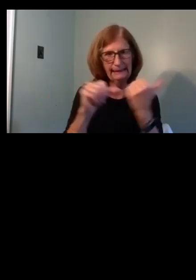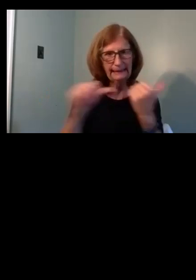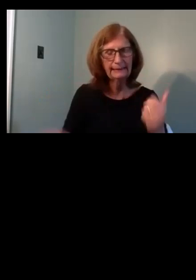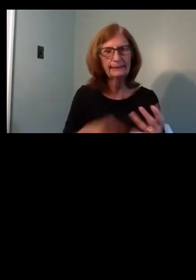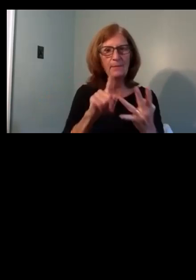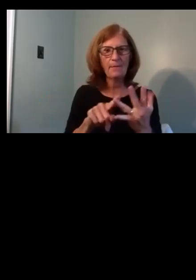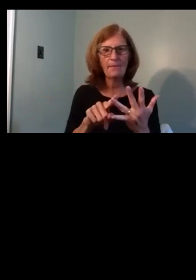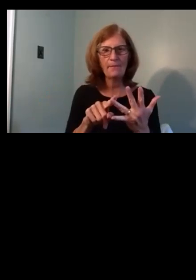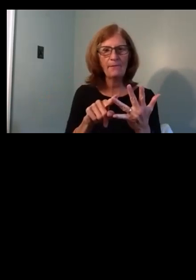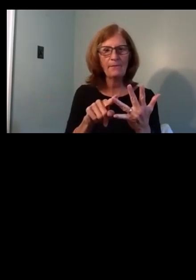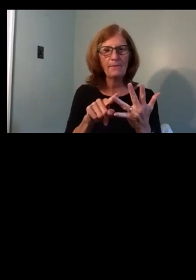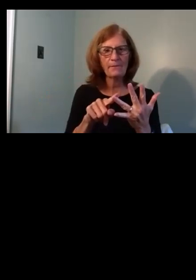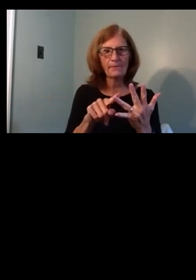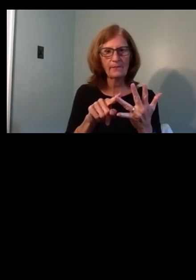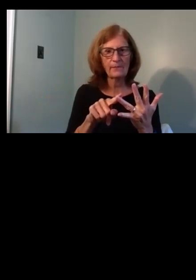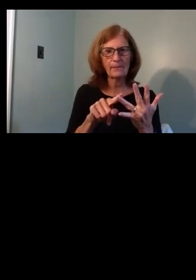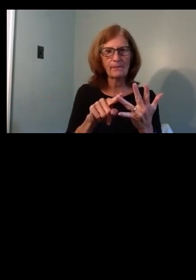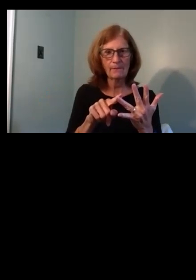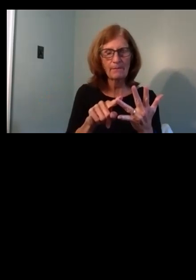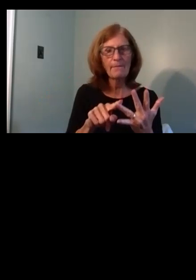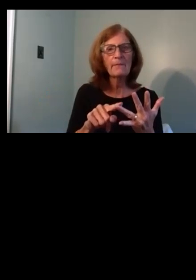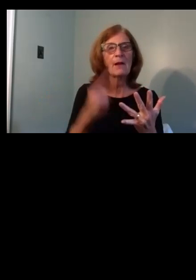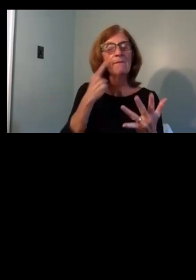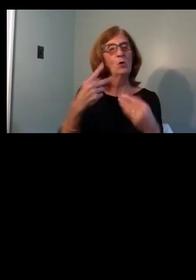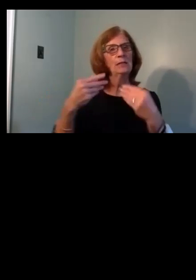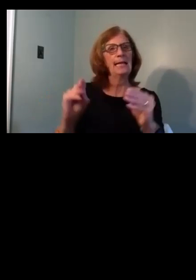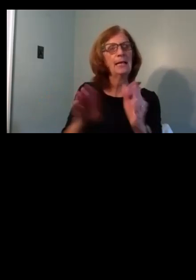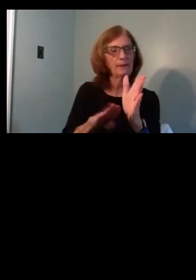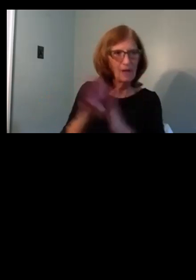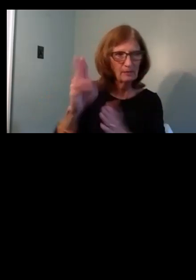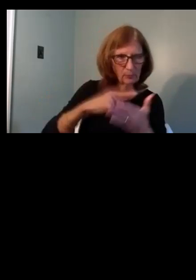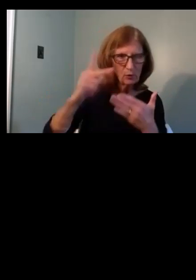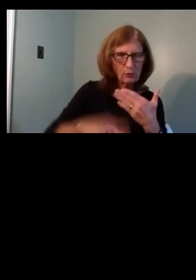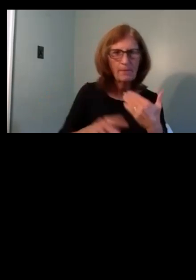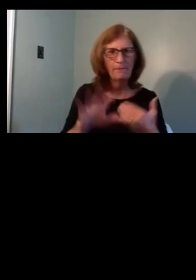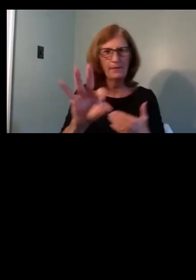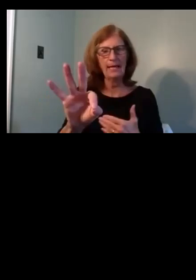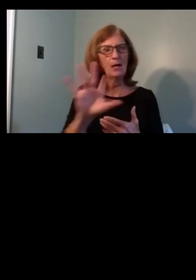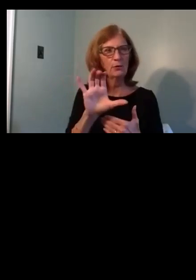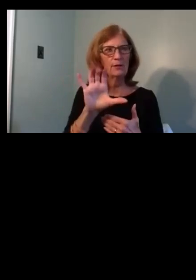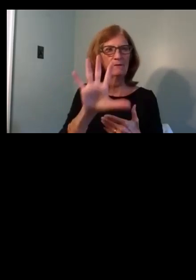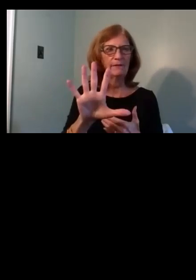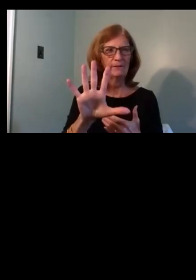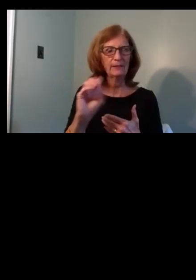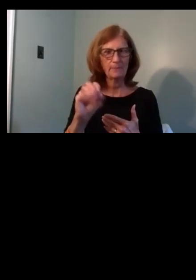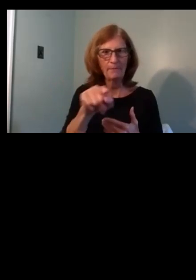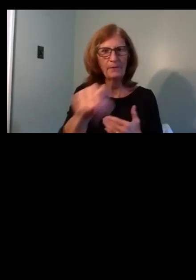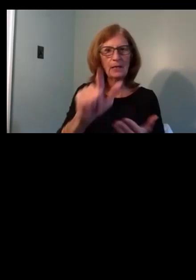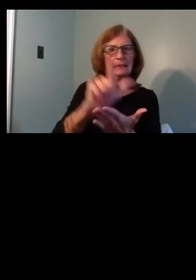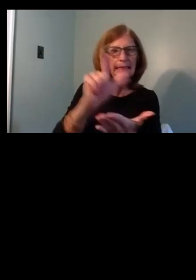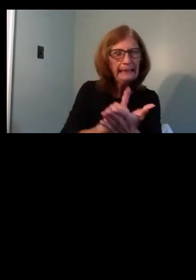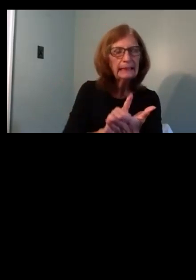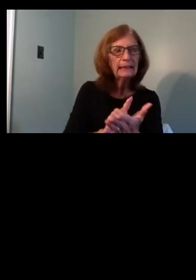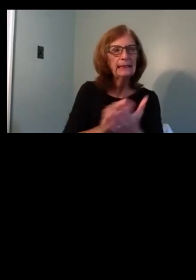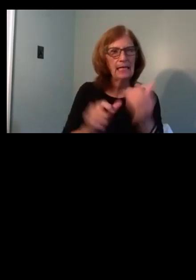$950,000. For Sale Development Program, $950,000. Legal Assistance Program,